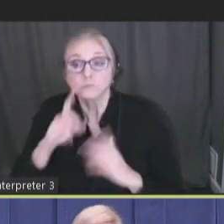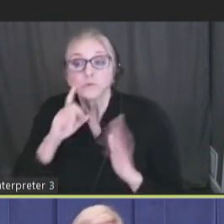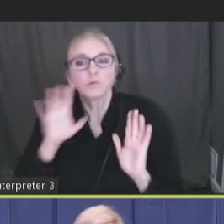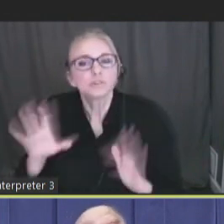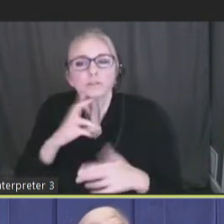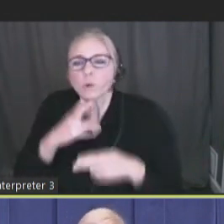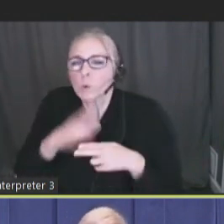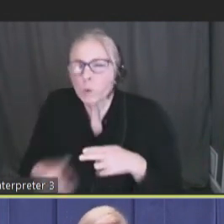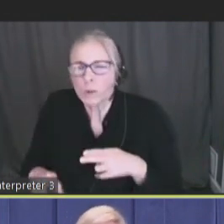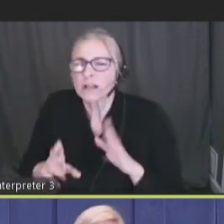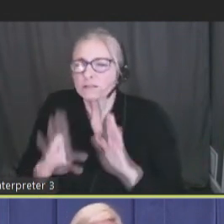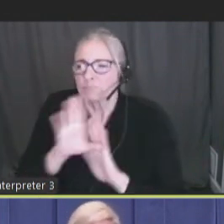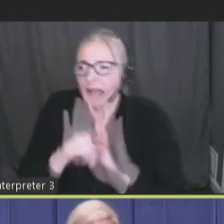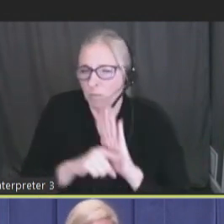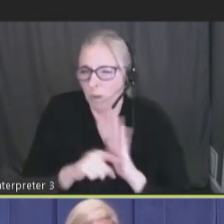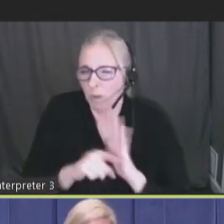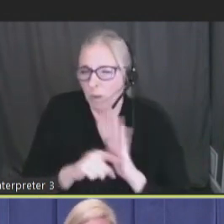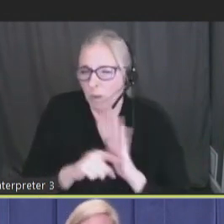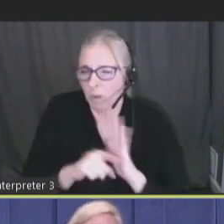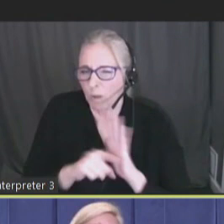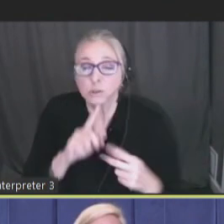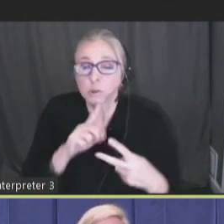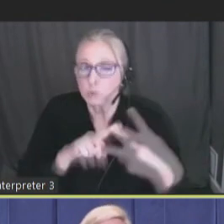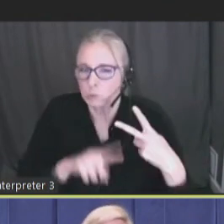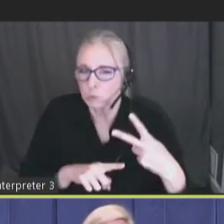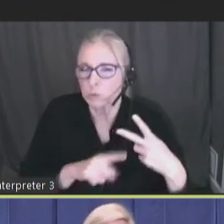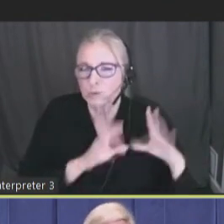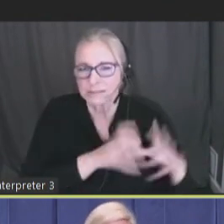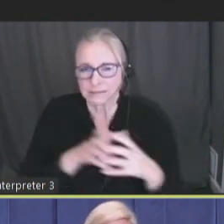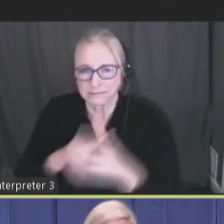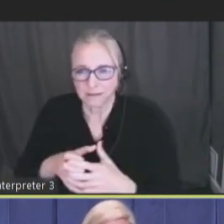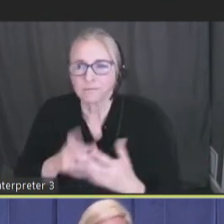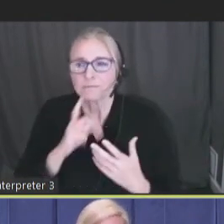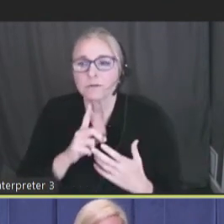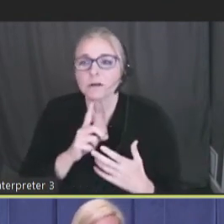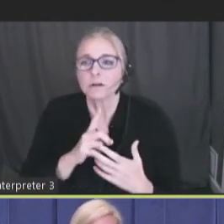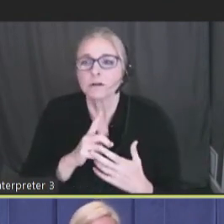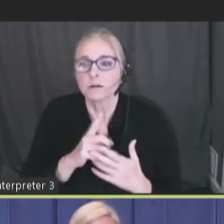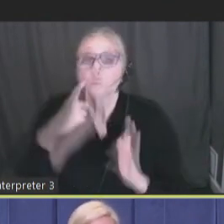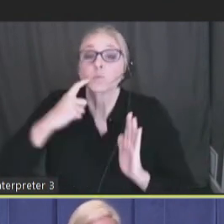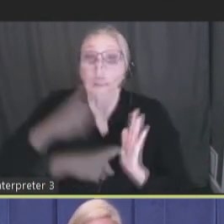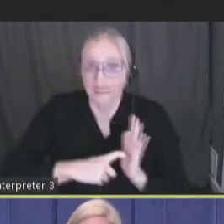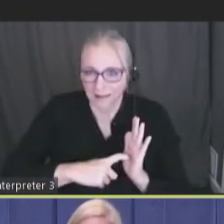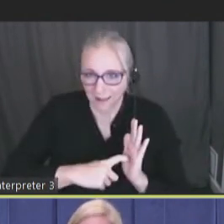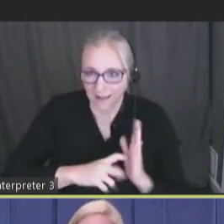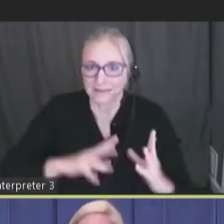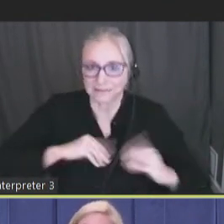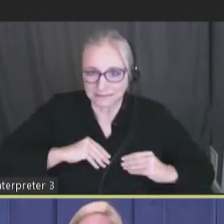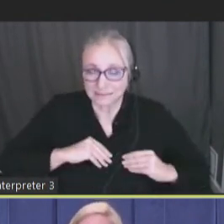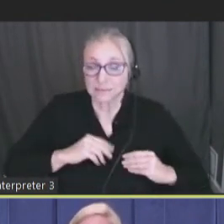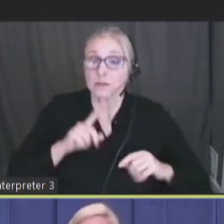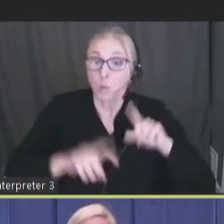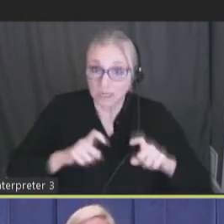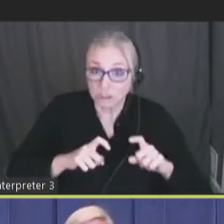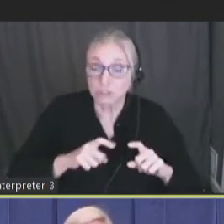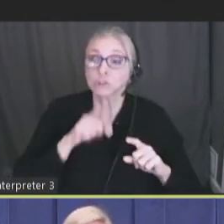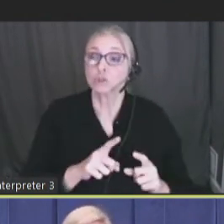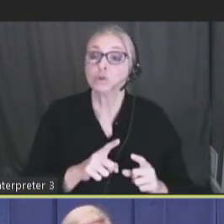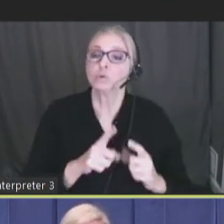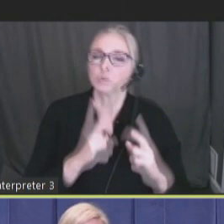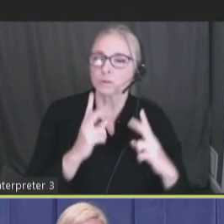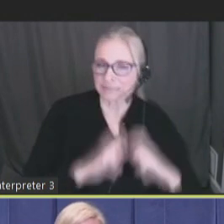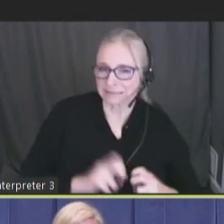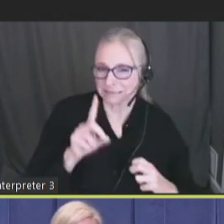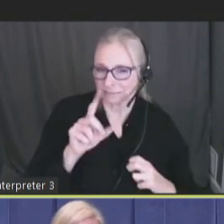background, there's really two sets of recognized questions to assess disability status.